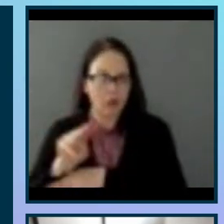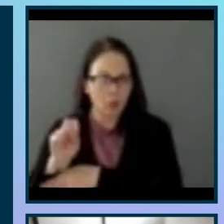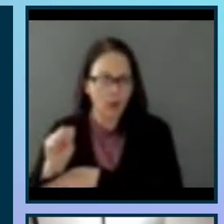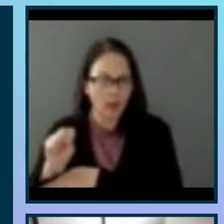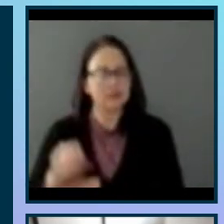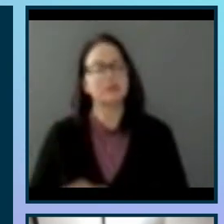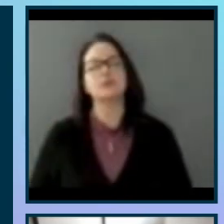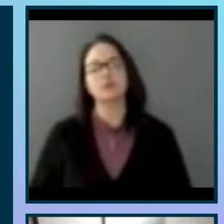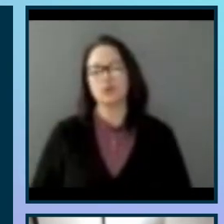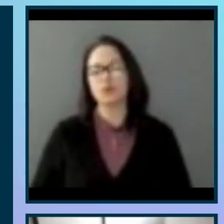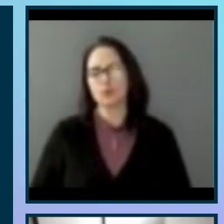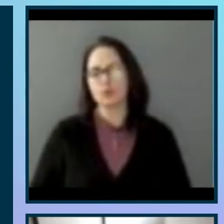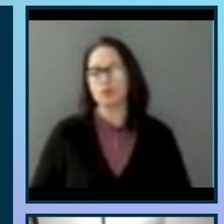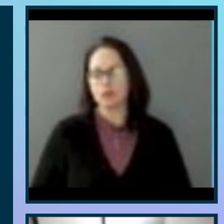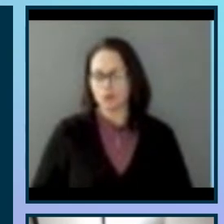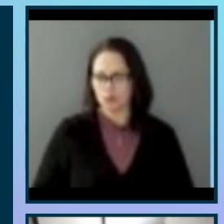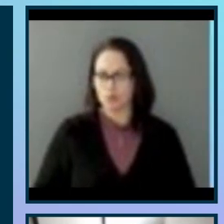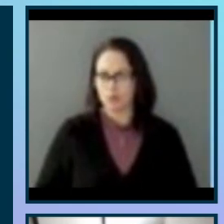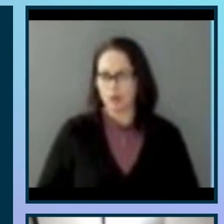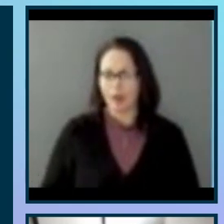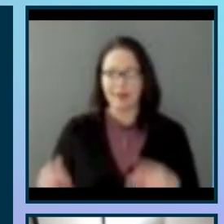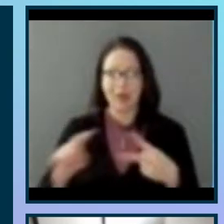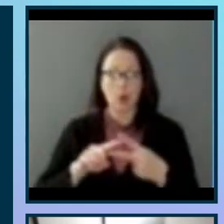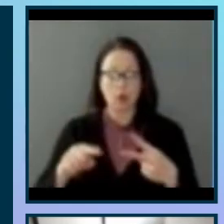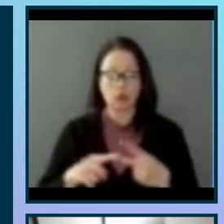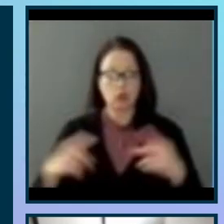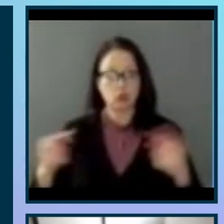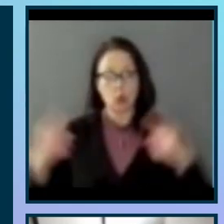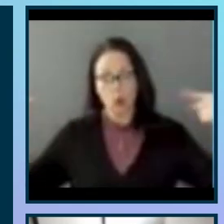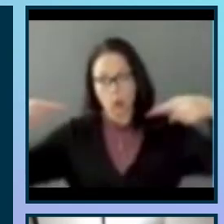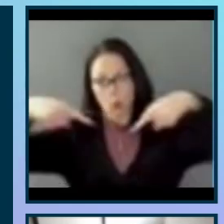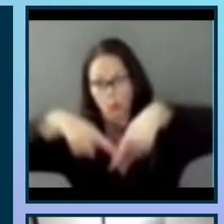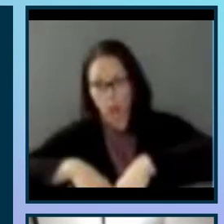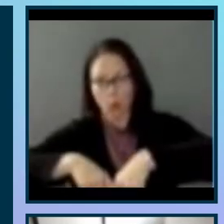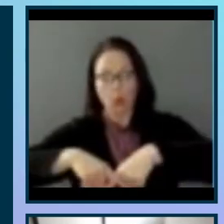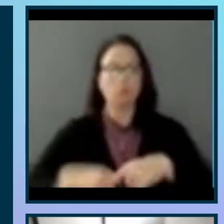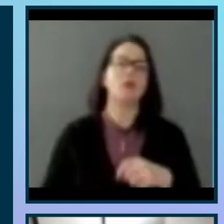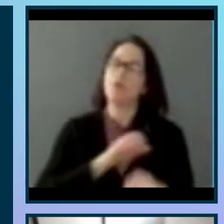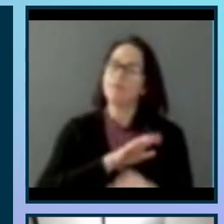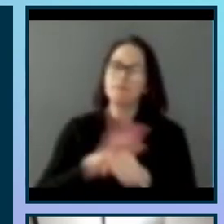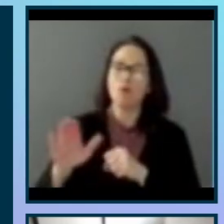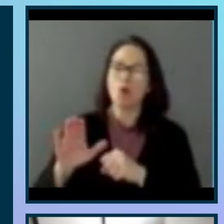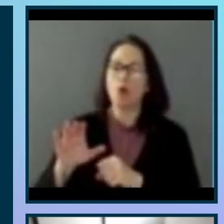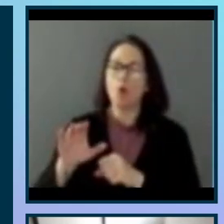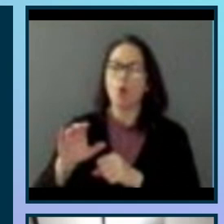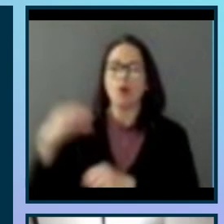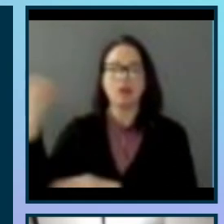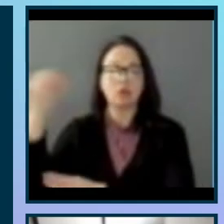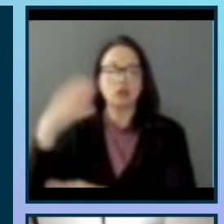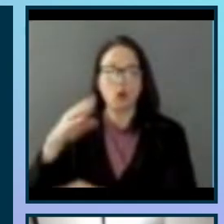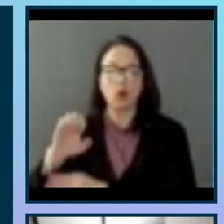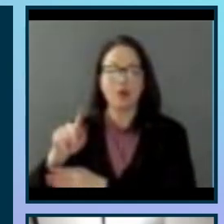are two lines that are crossing. One is for the total solar eclipse that is happening April